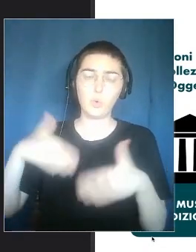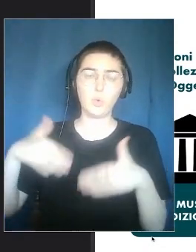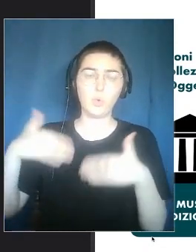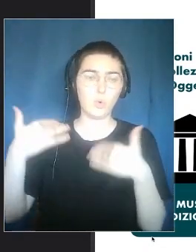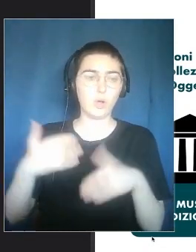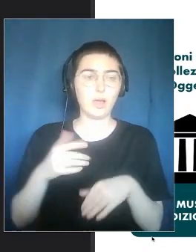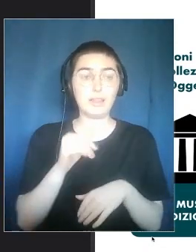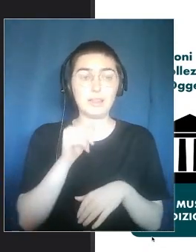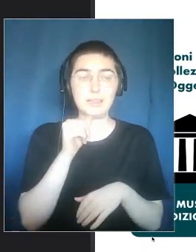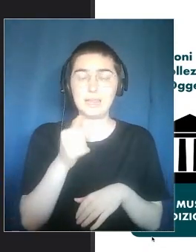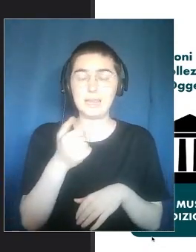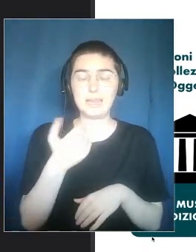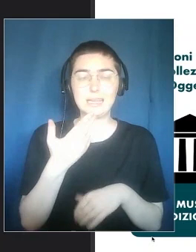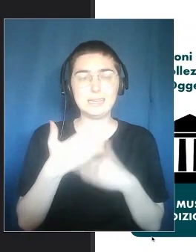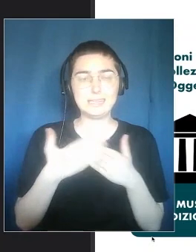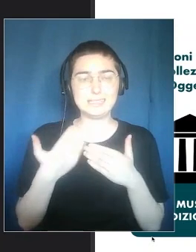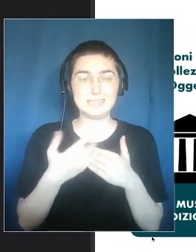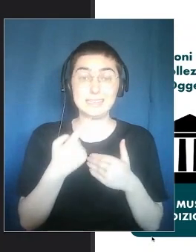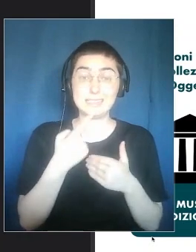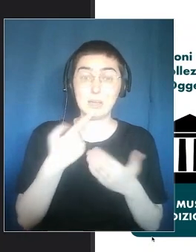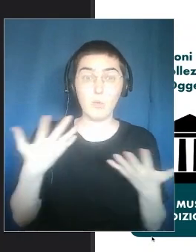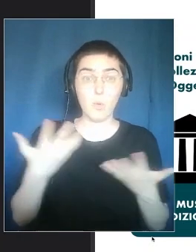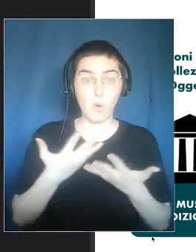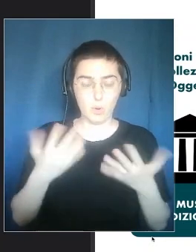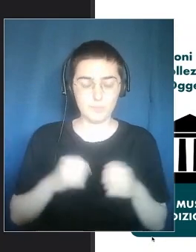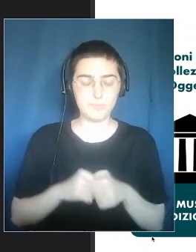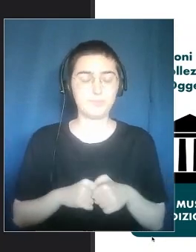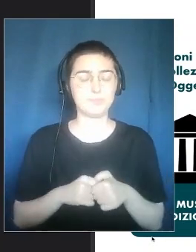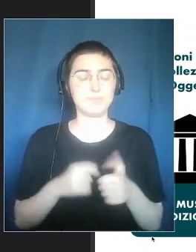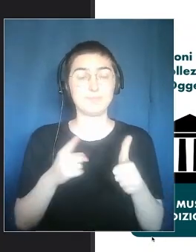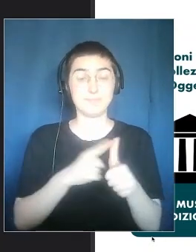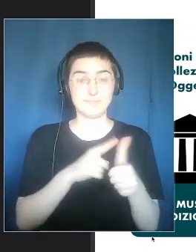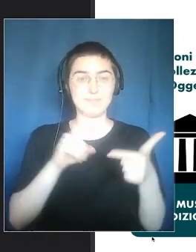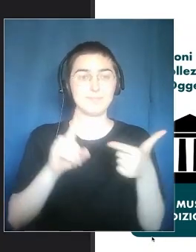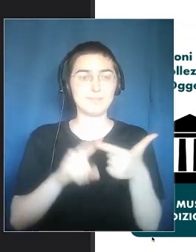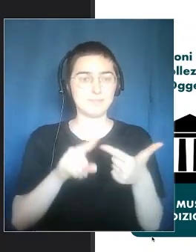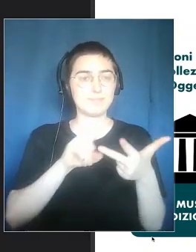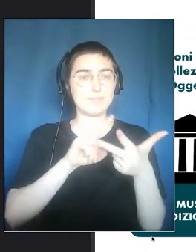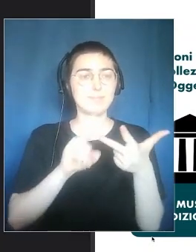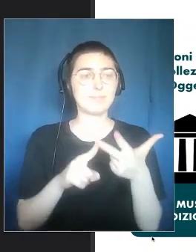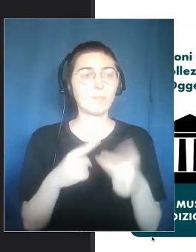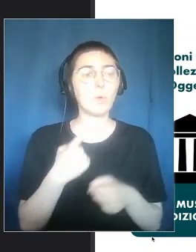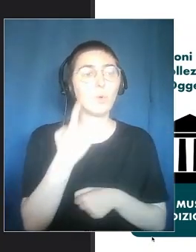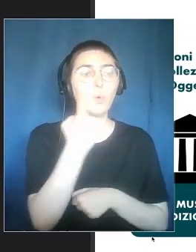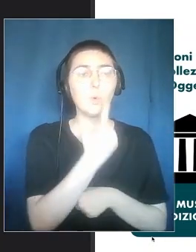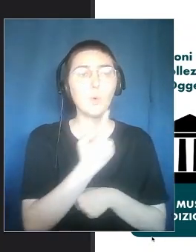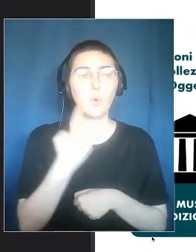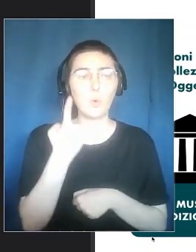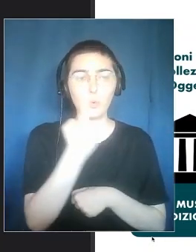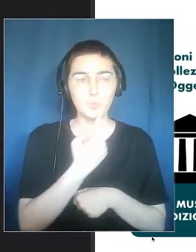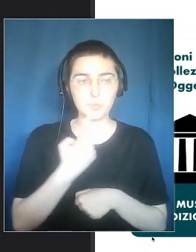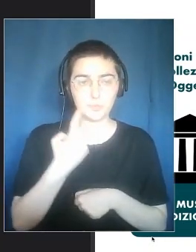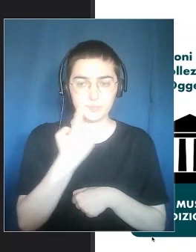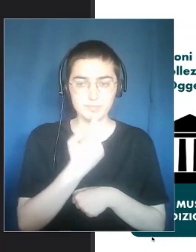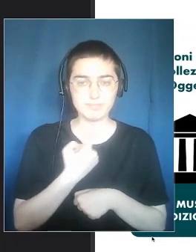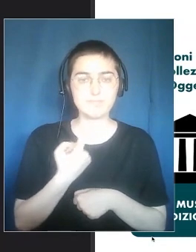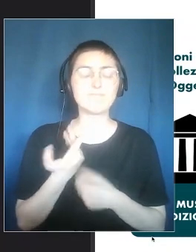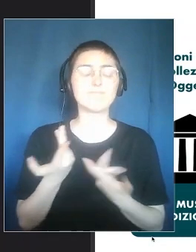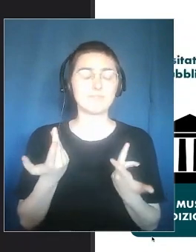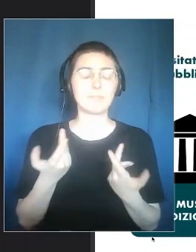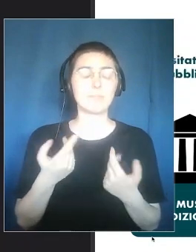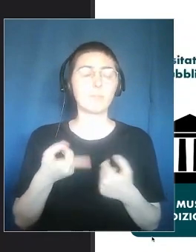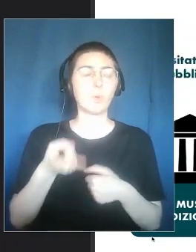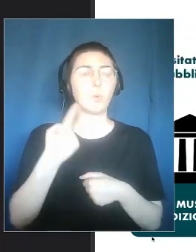Then there was a change in who. The people. We are used to thinking in museums and theater.